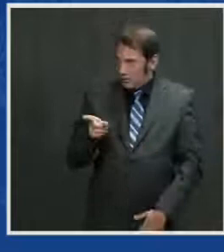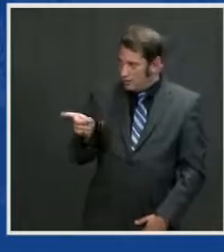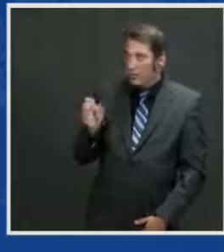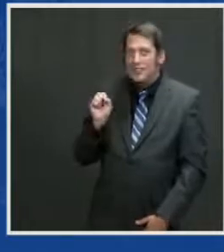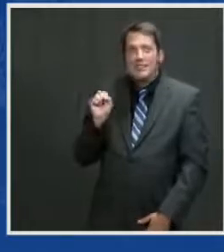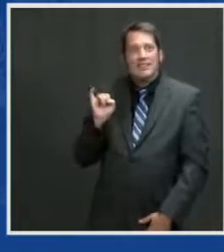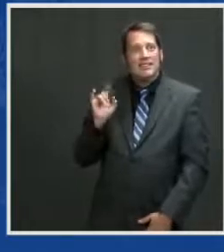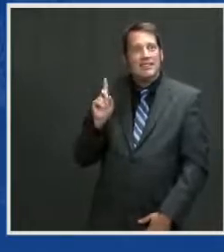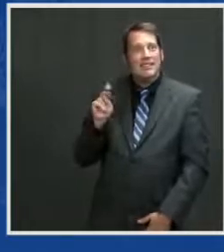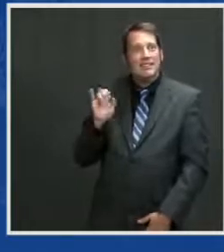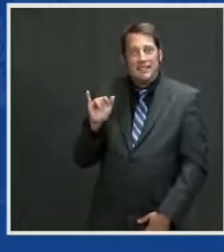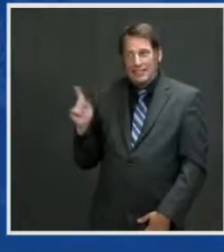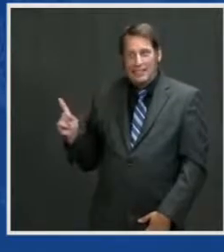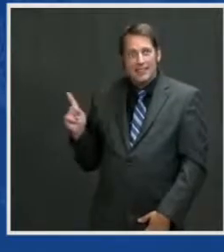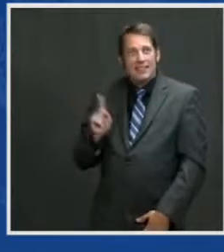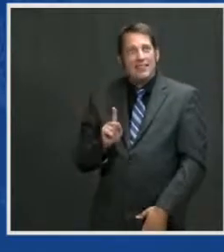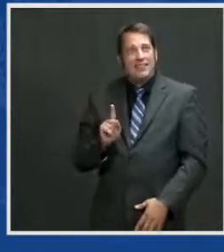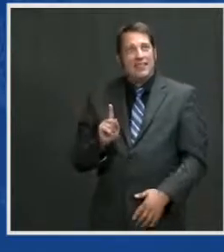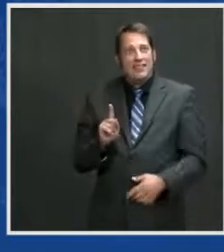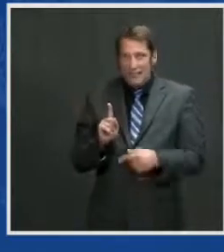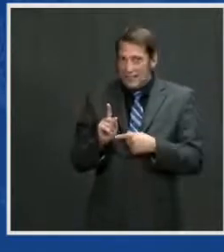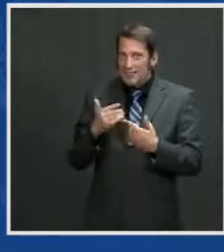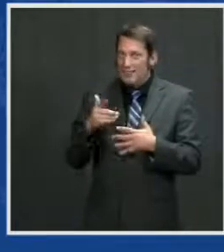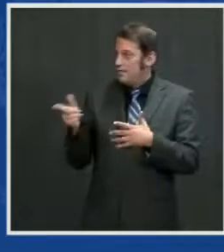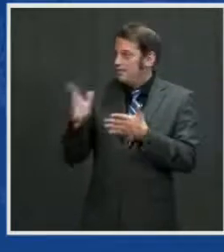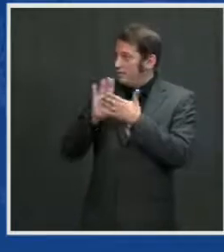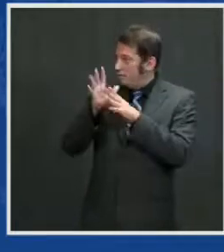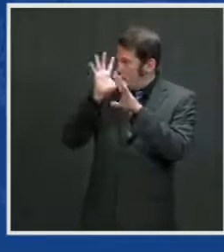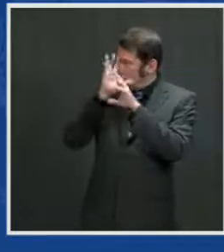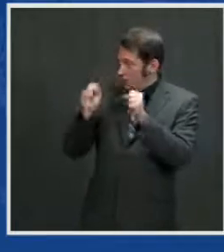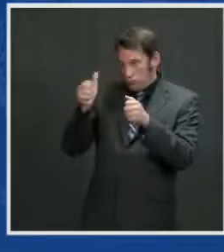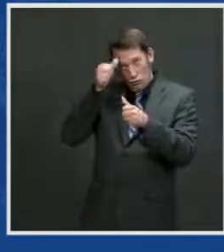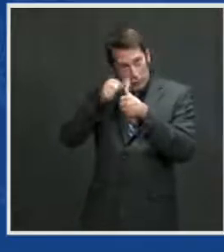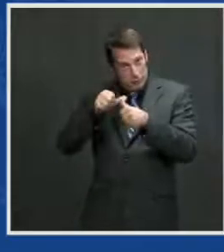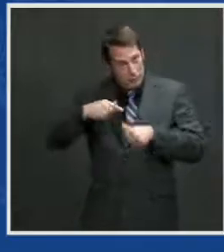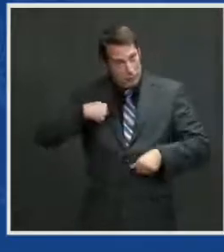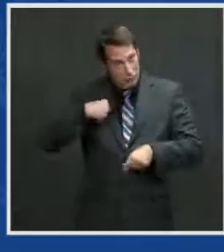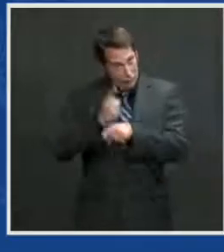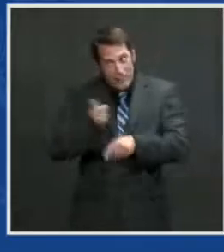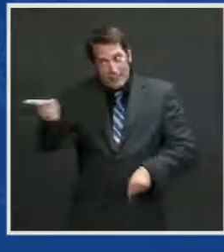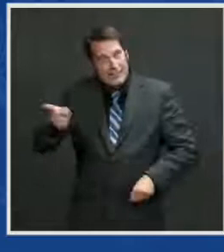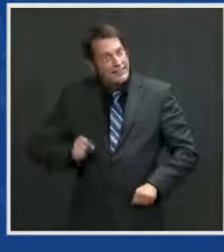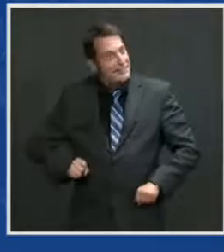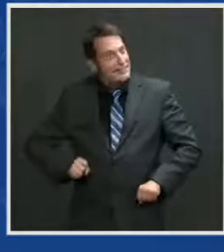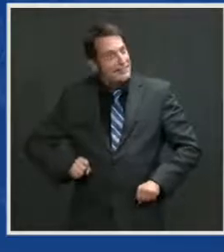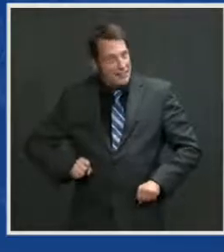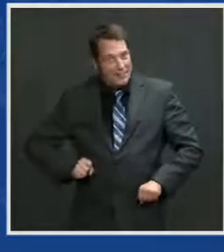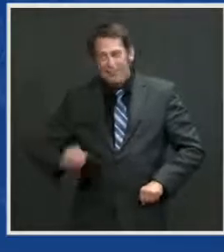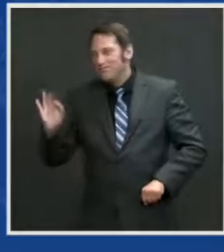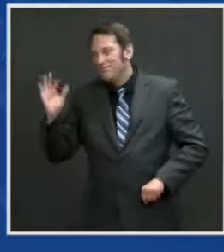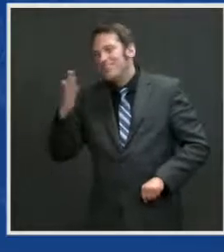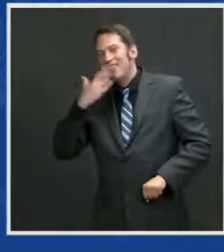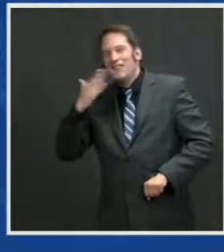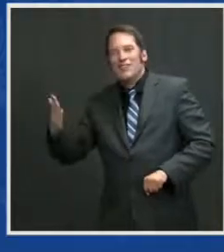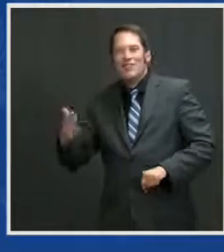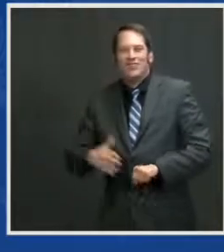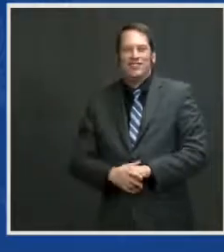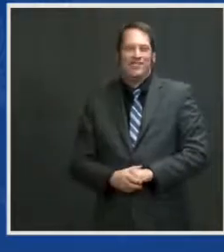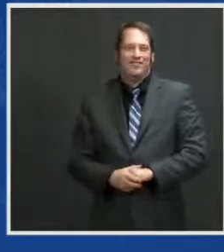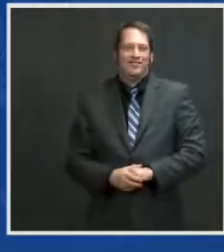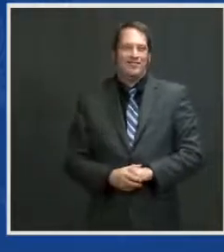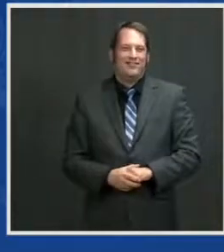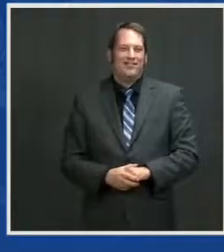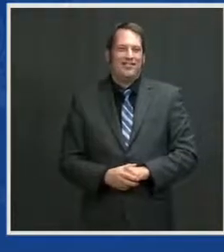You'll remember me. You're really quite a polished young woman. Thank you. You know, it's got to be hard to have your dad